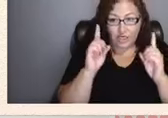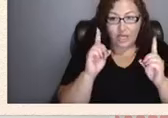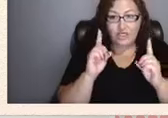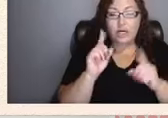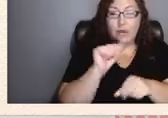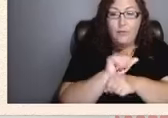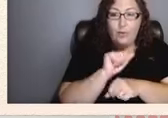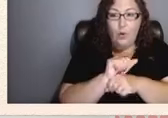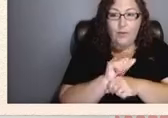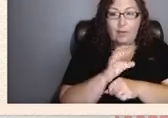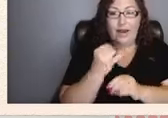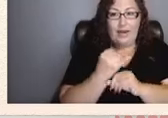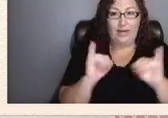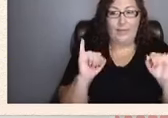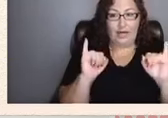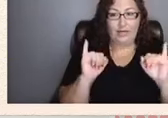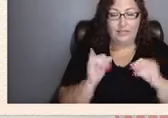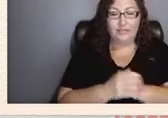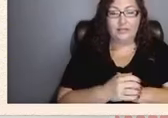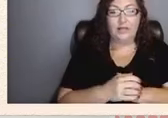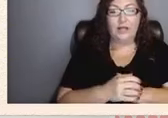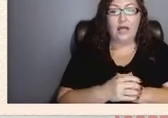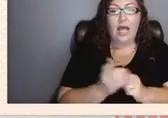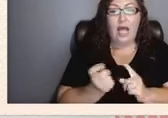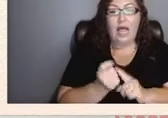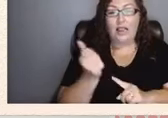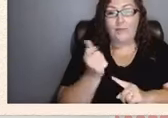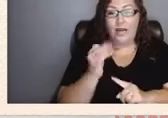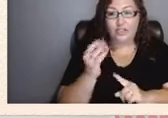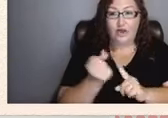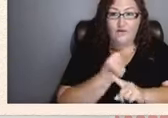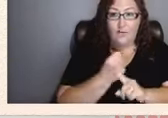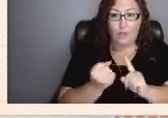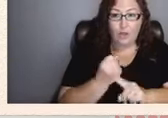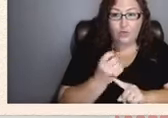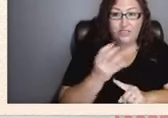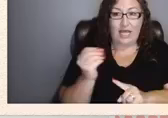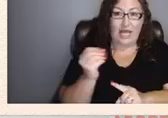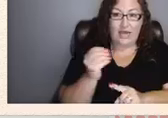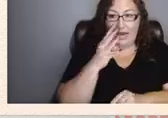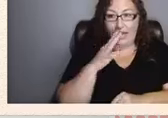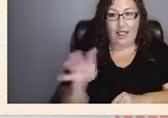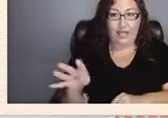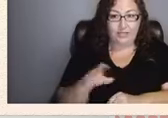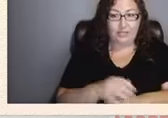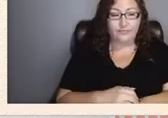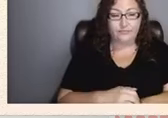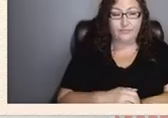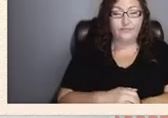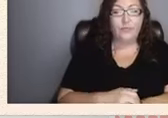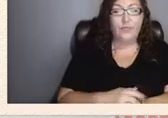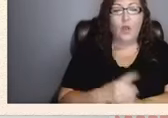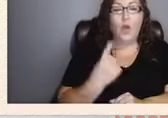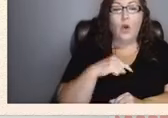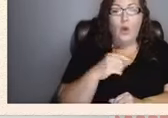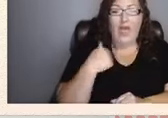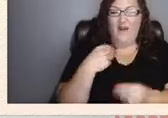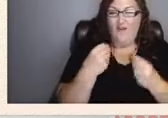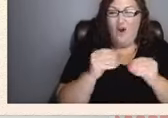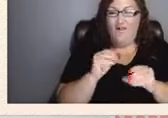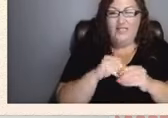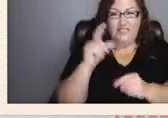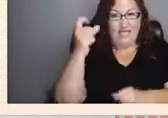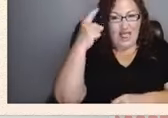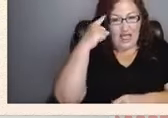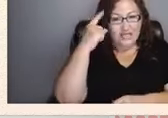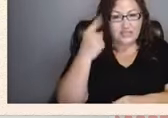independence elimination of abuse and neglect we have offices in Tallahassee our main